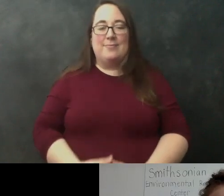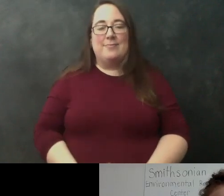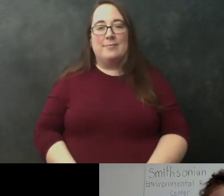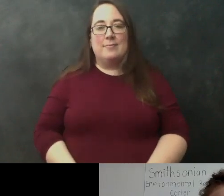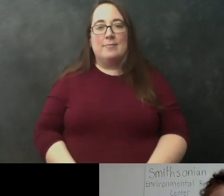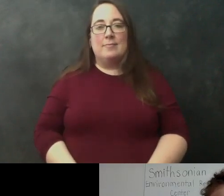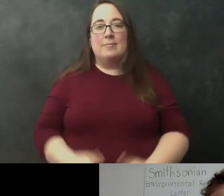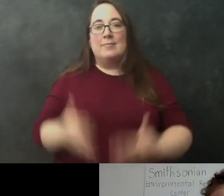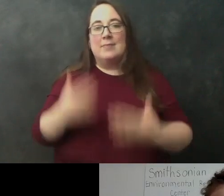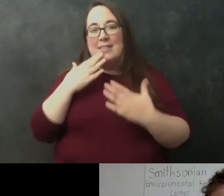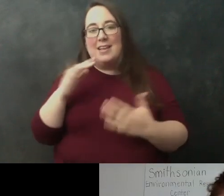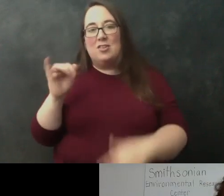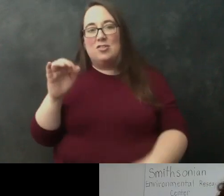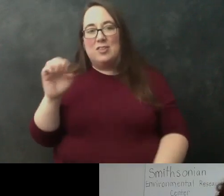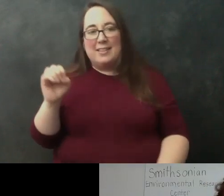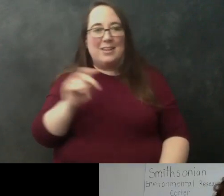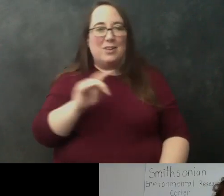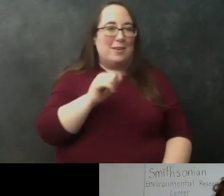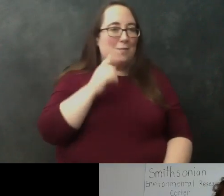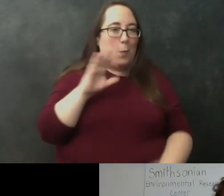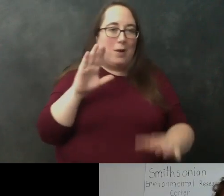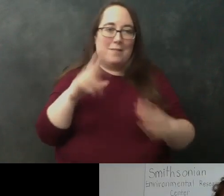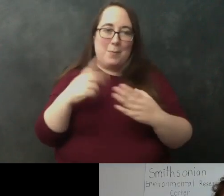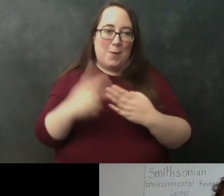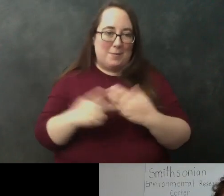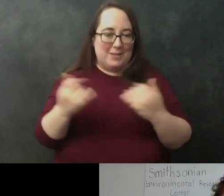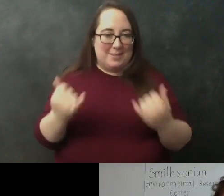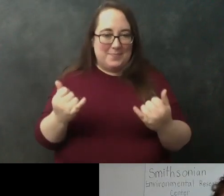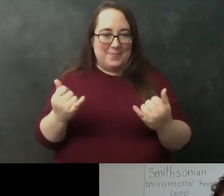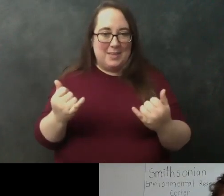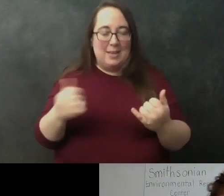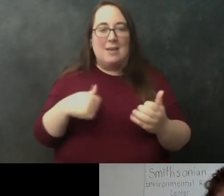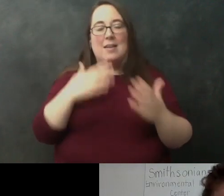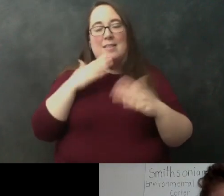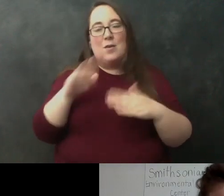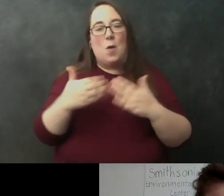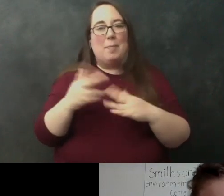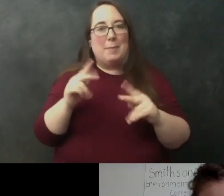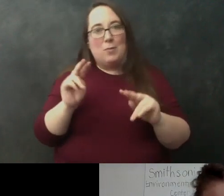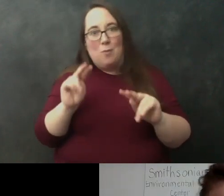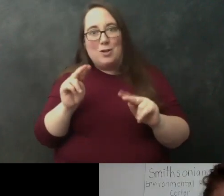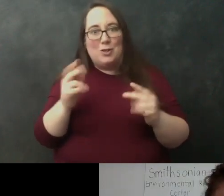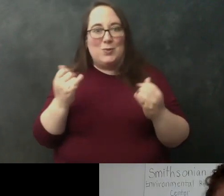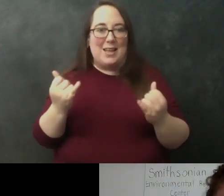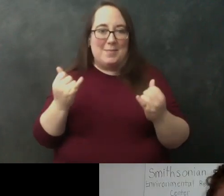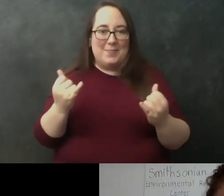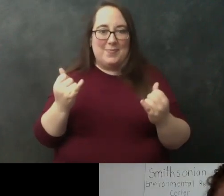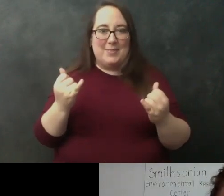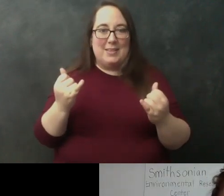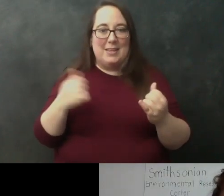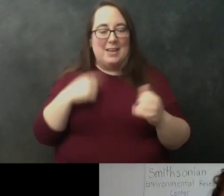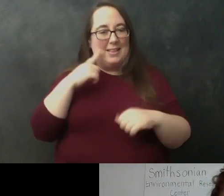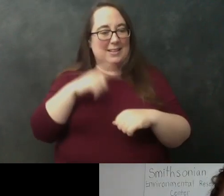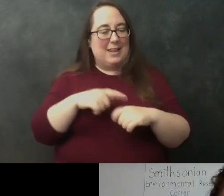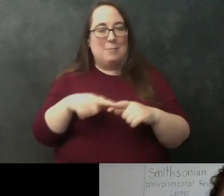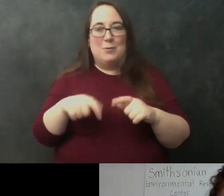jillian katrina for such a wonderful program today i also want to thank all of our participants who are able to join us i think it's just about time for